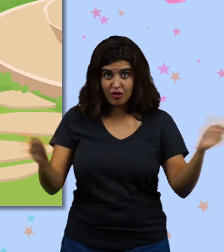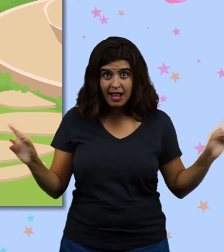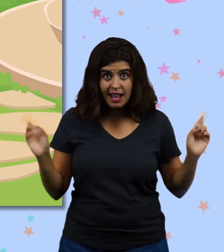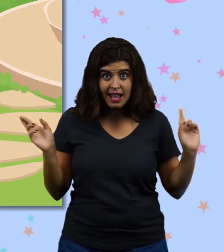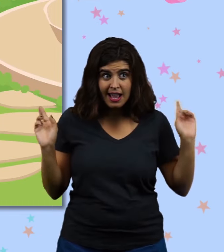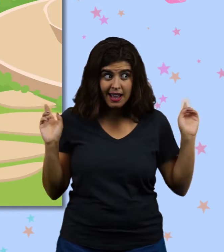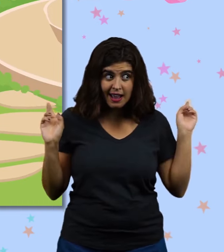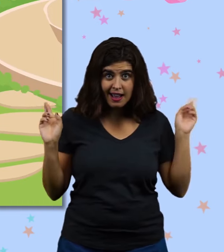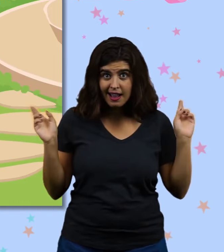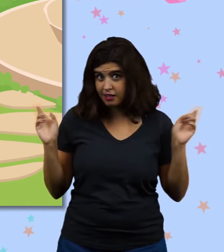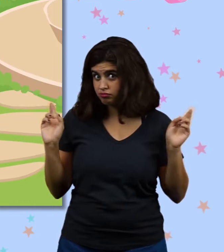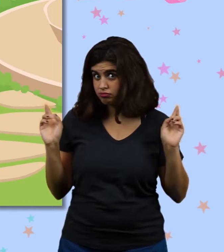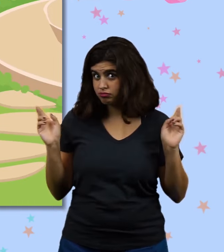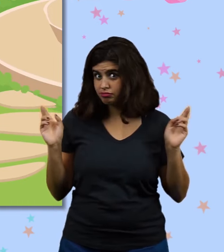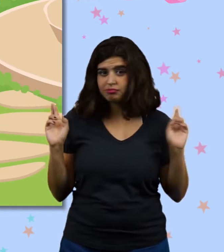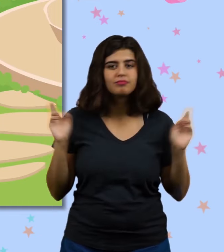Do you have everything ready?